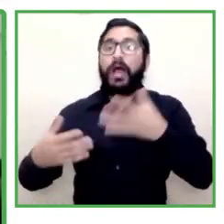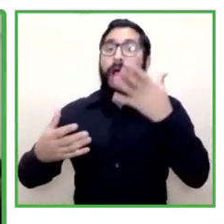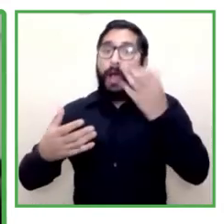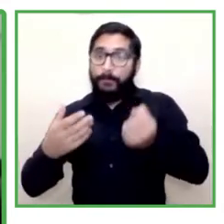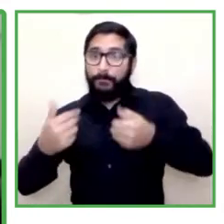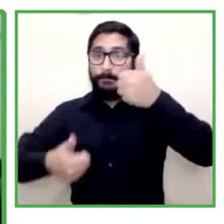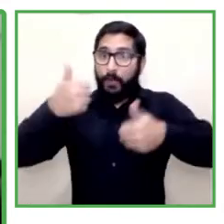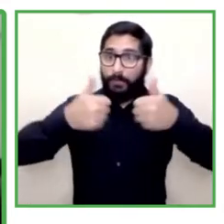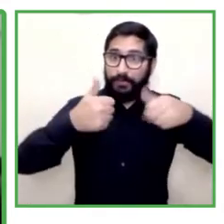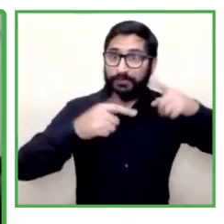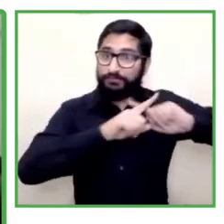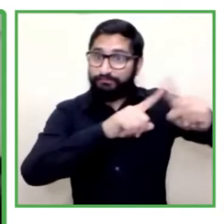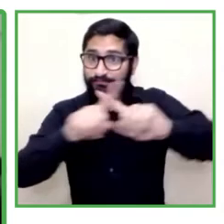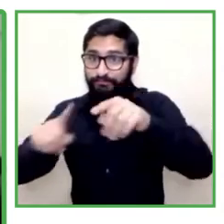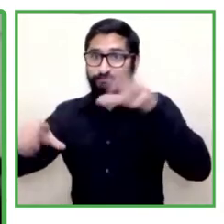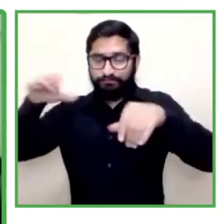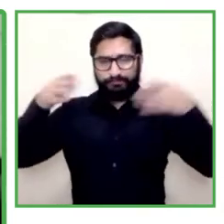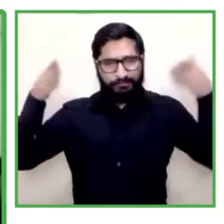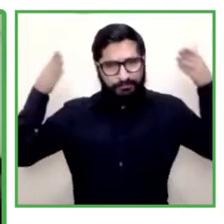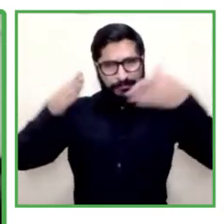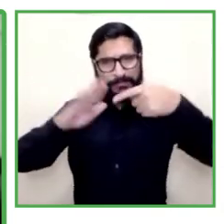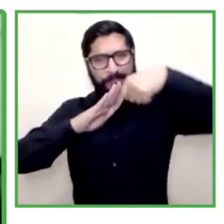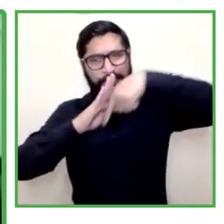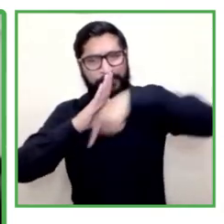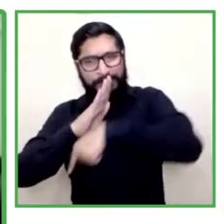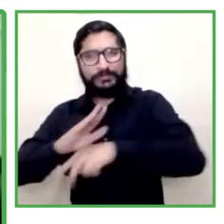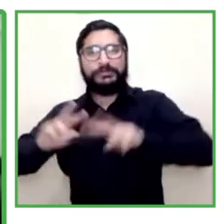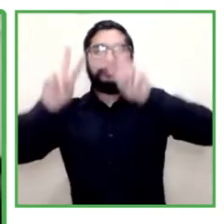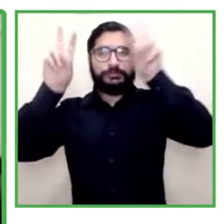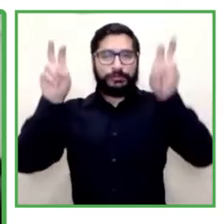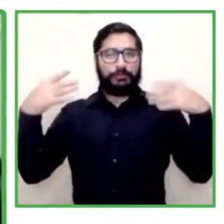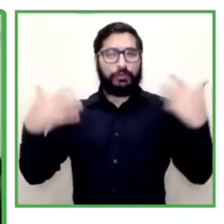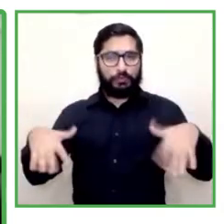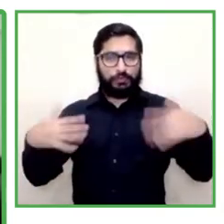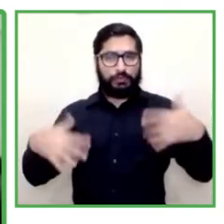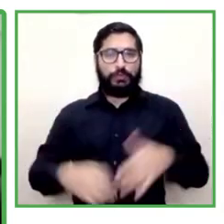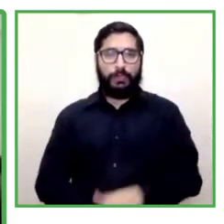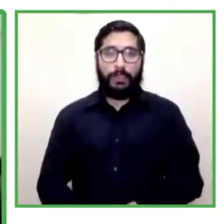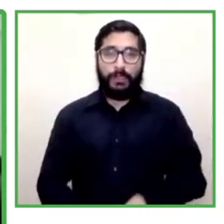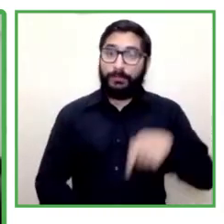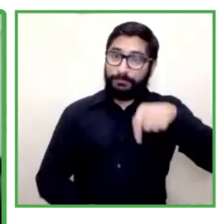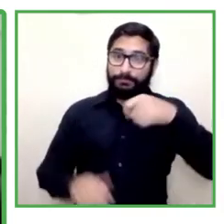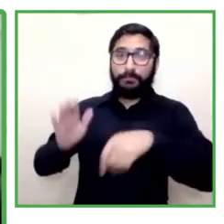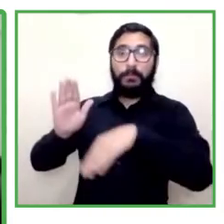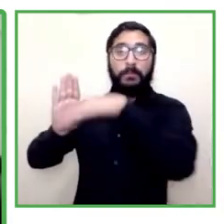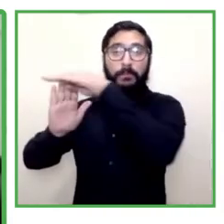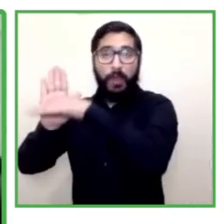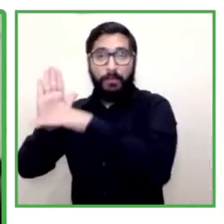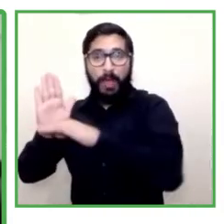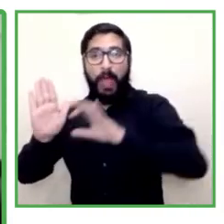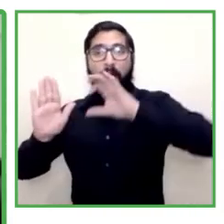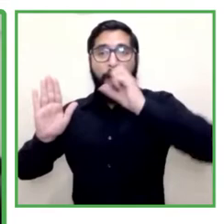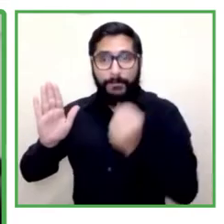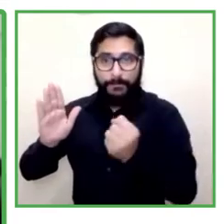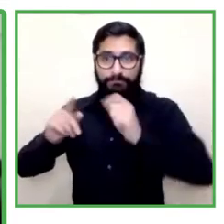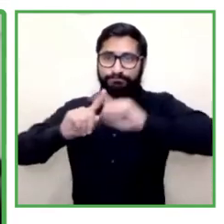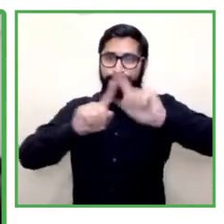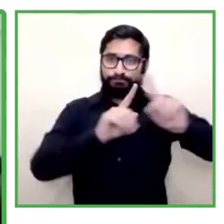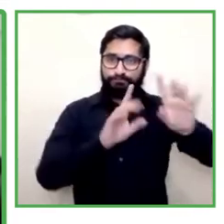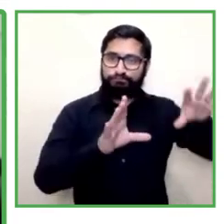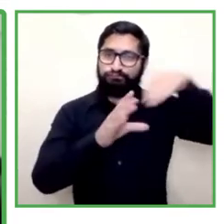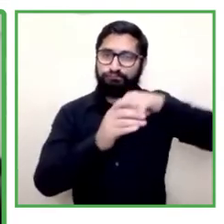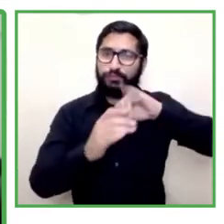to delve into today this mass inclusion project has a national scope and we've